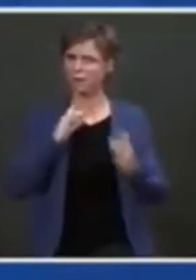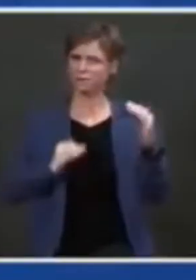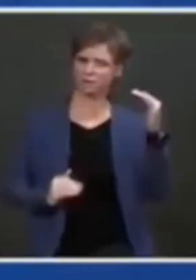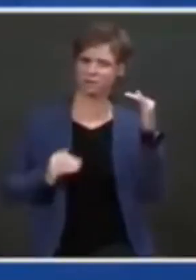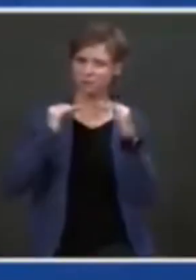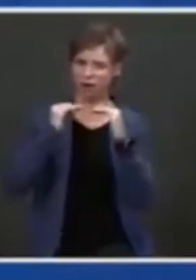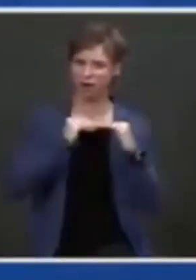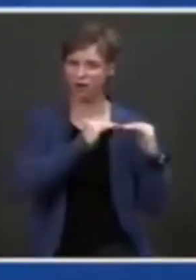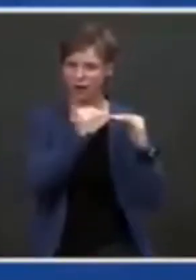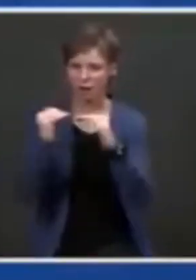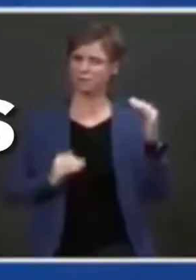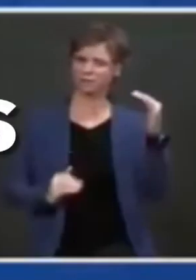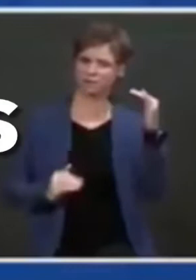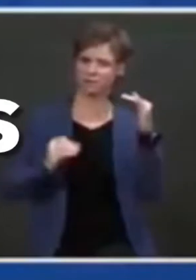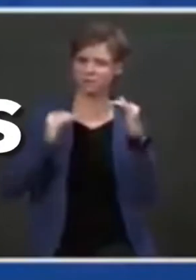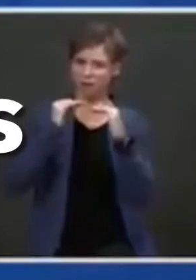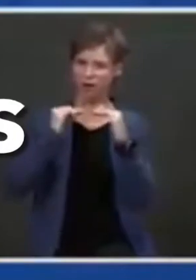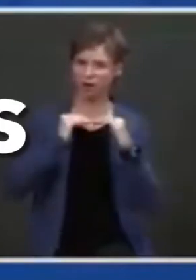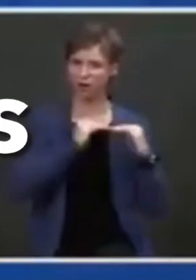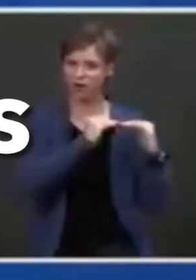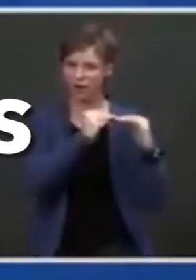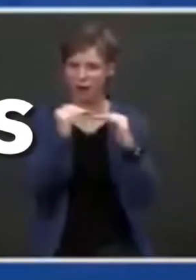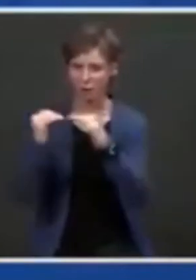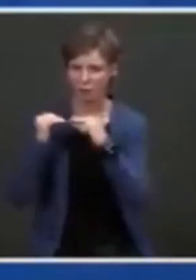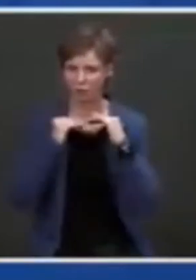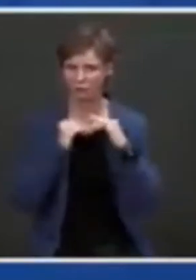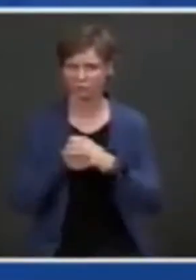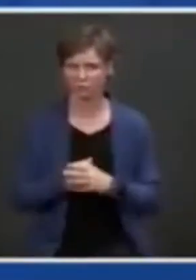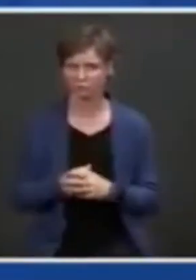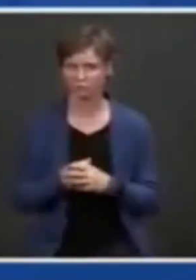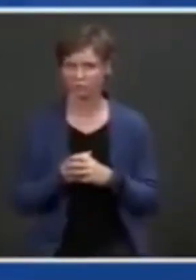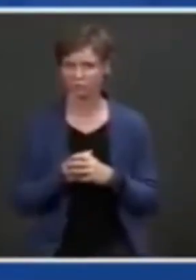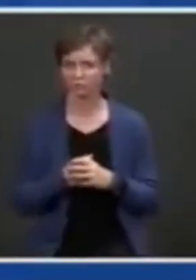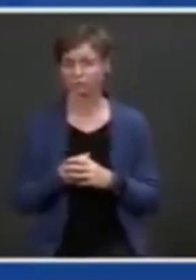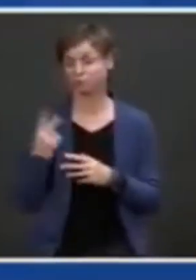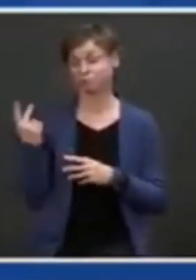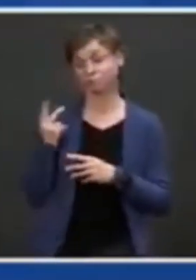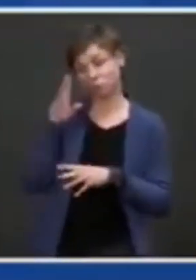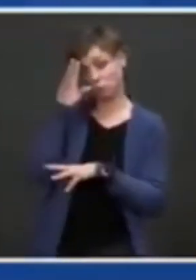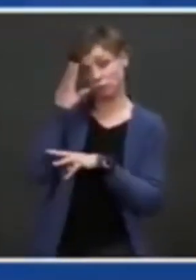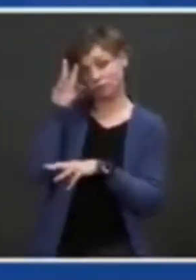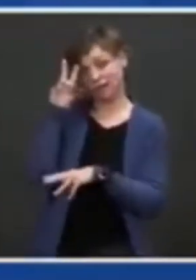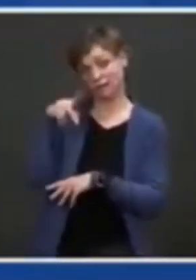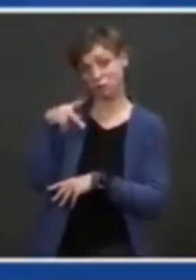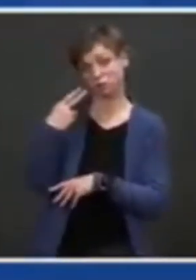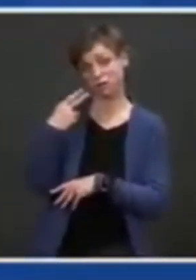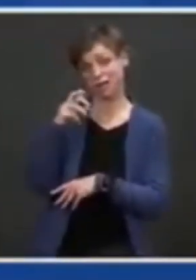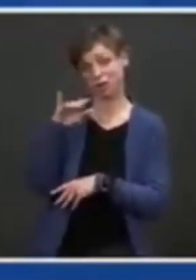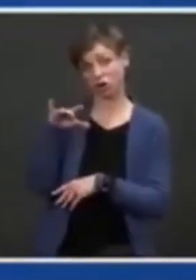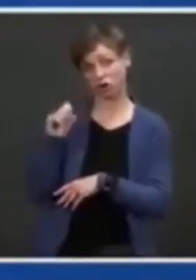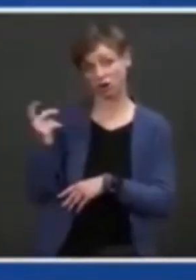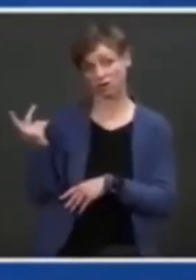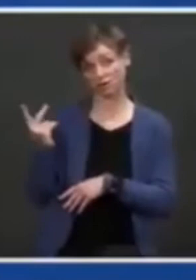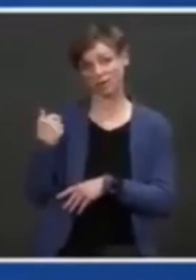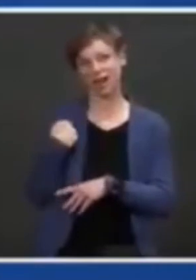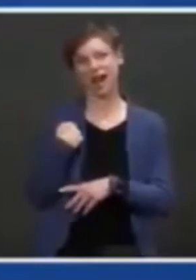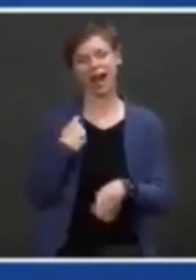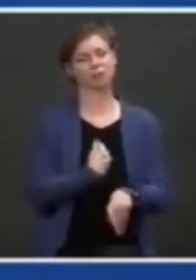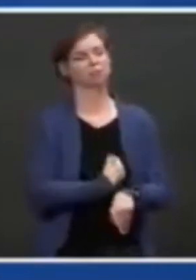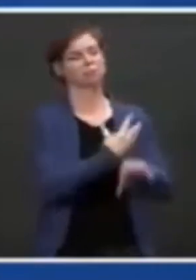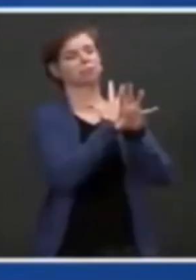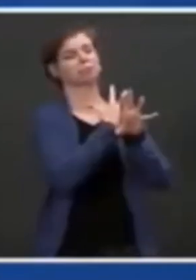Now, when President Harris and I, President Harris and I took a virtual tour of a vaccination center in Arizona